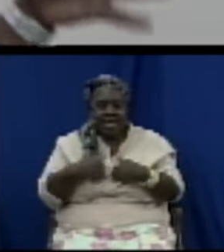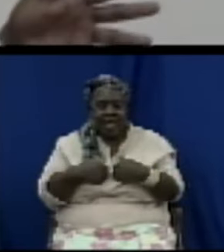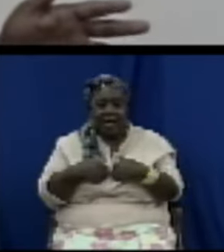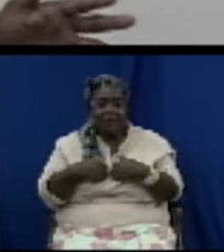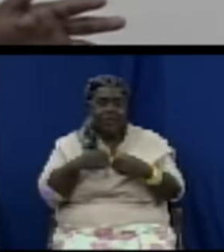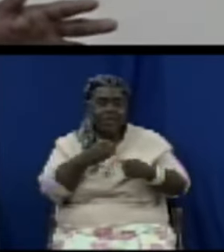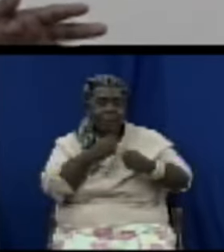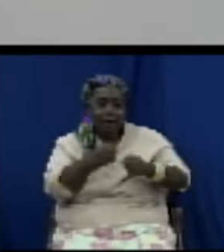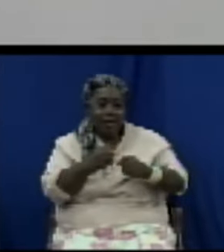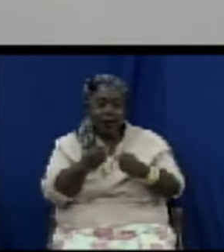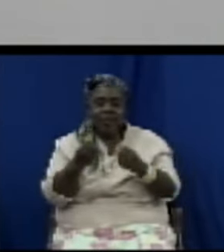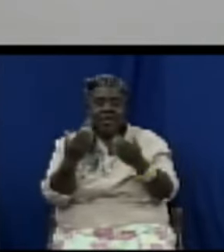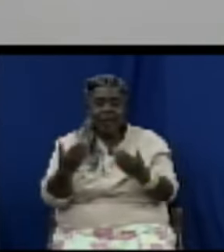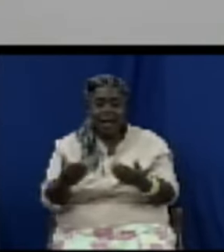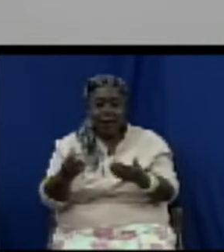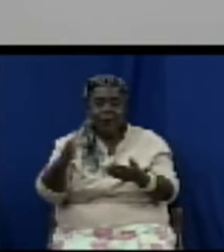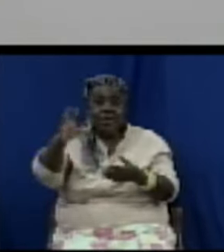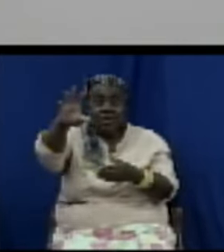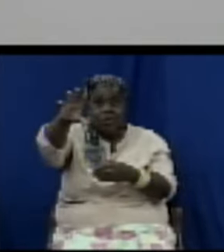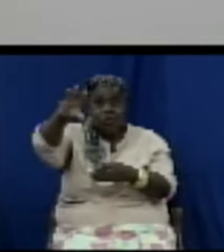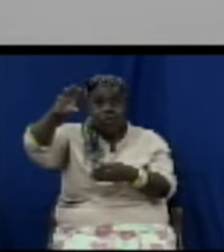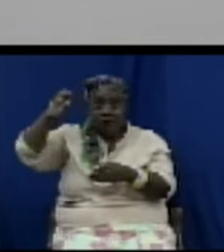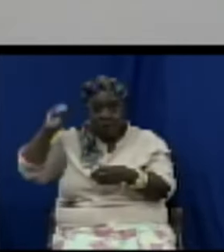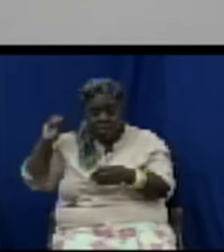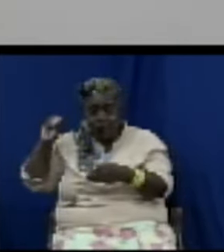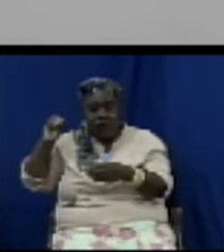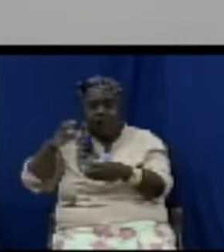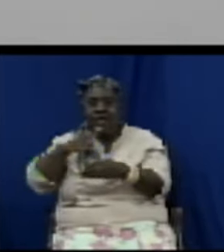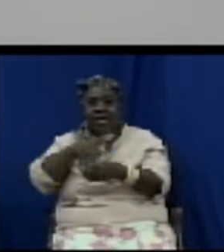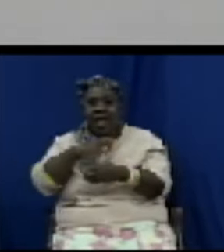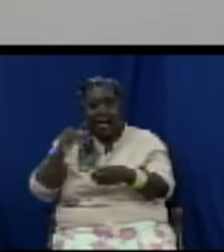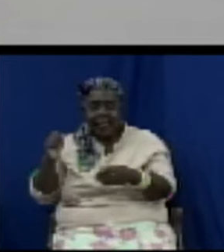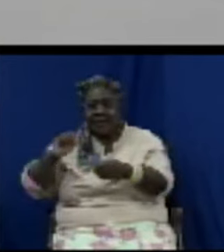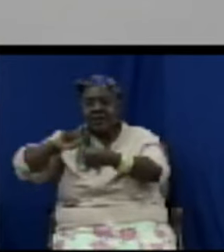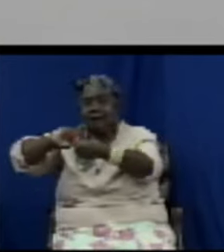the destruction I I want to also reference